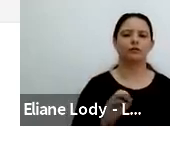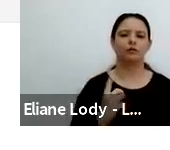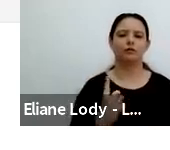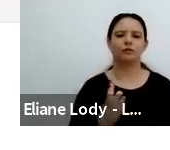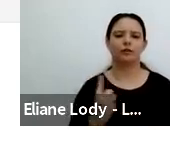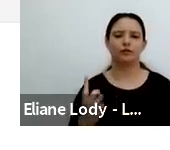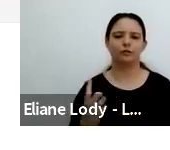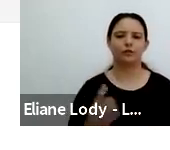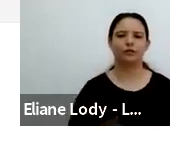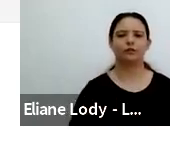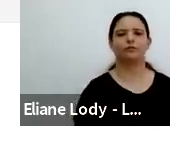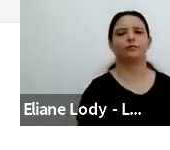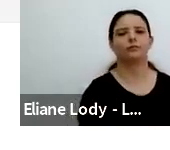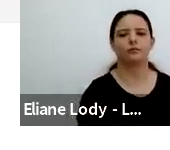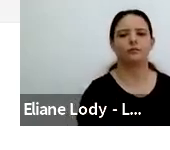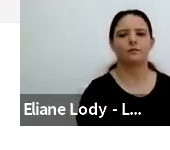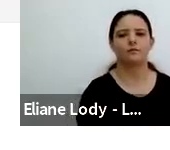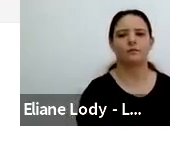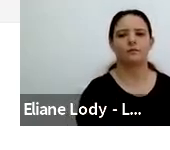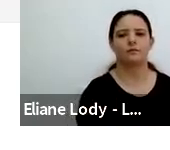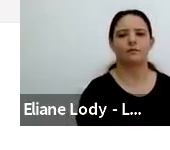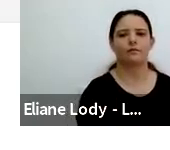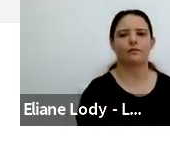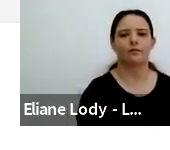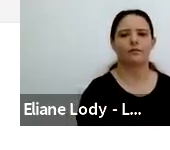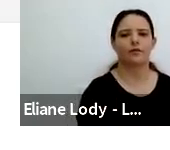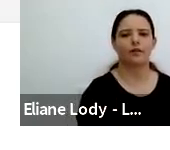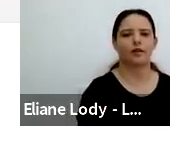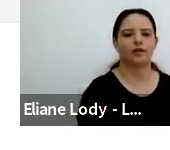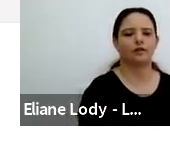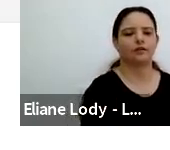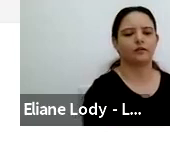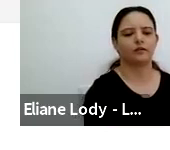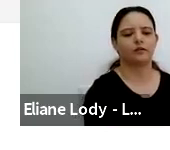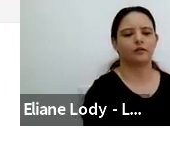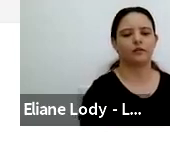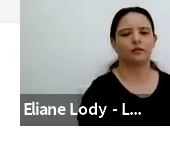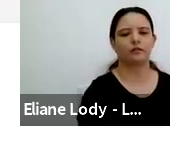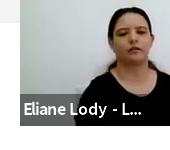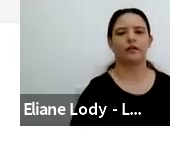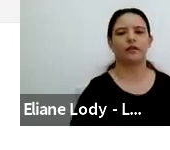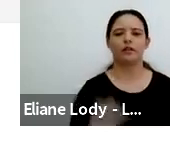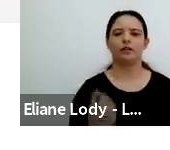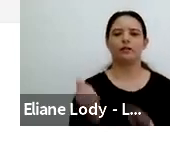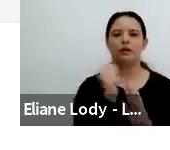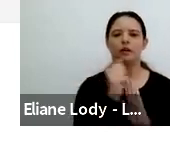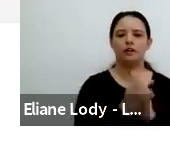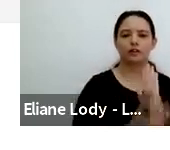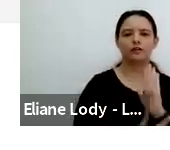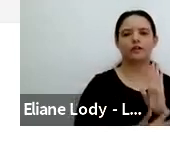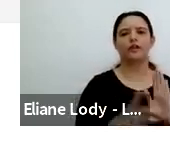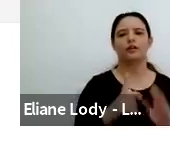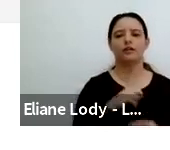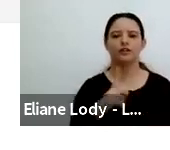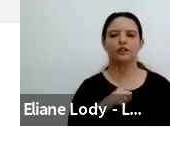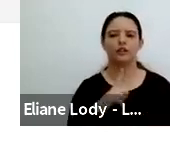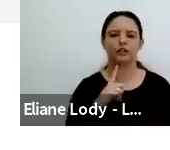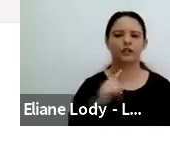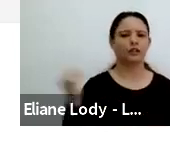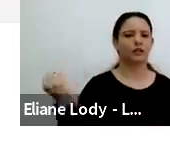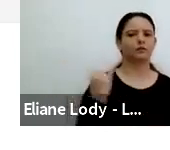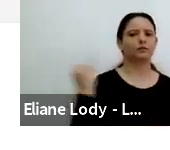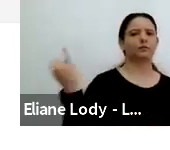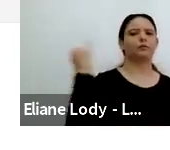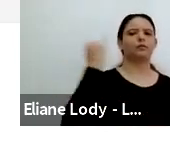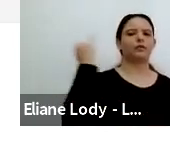think that the activity triangle is a fantastic tool for the change laboratory work